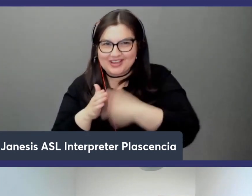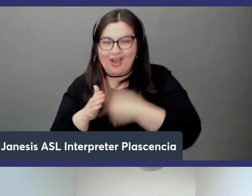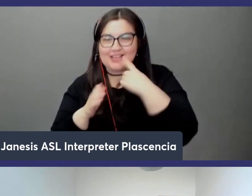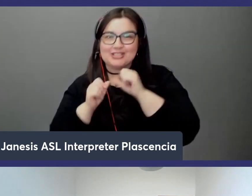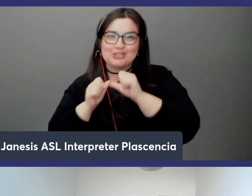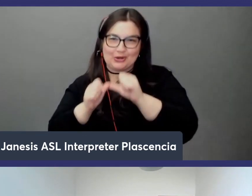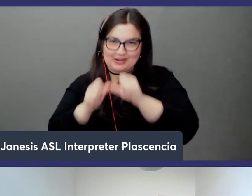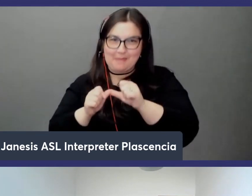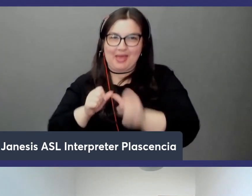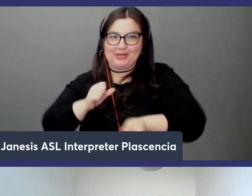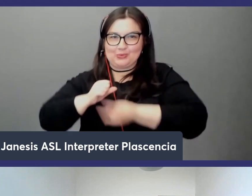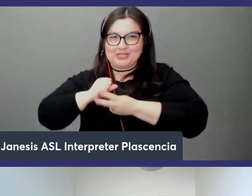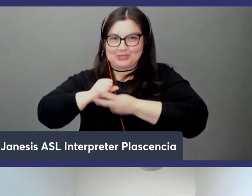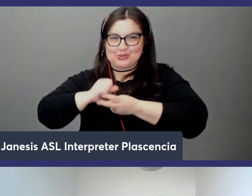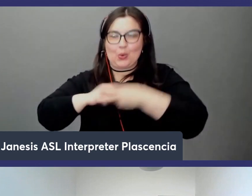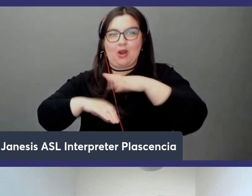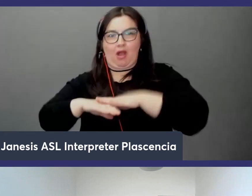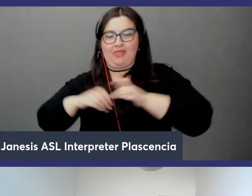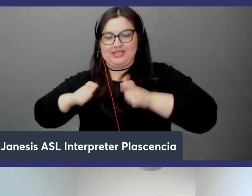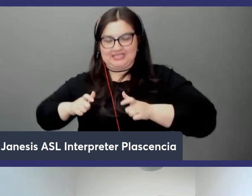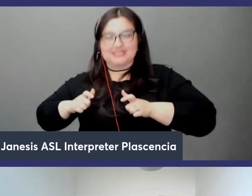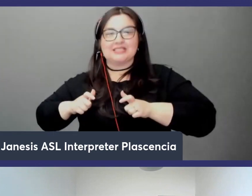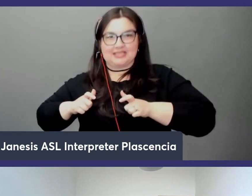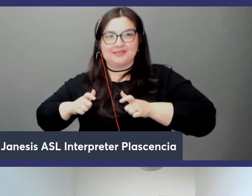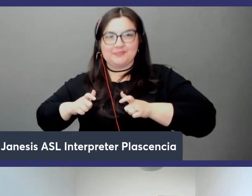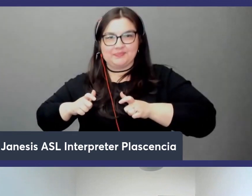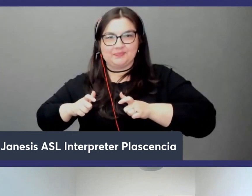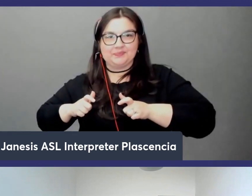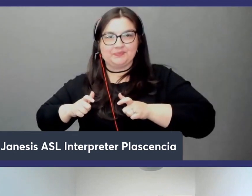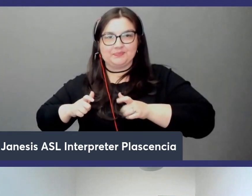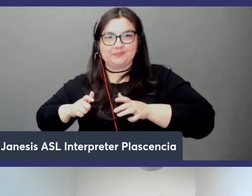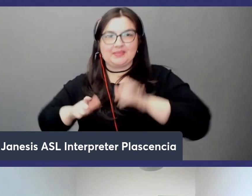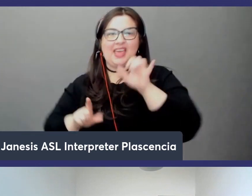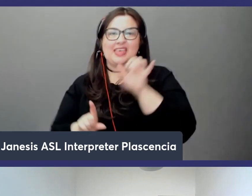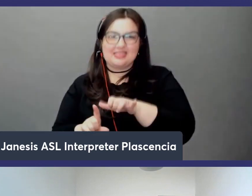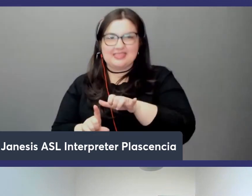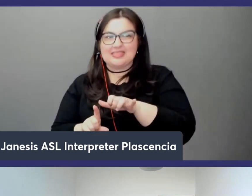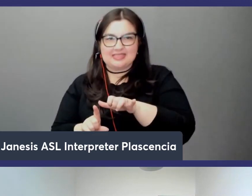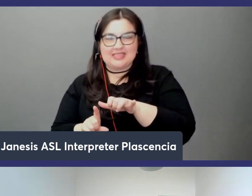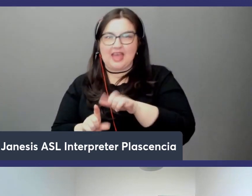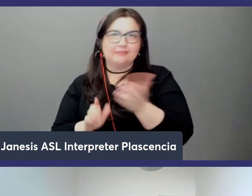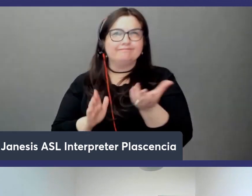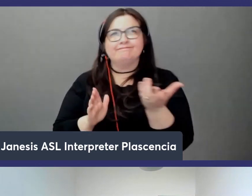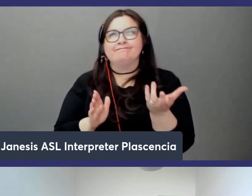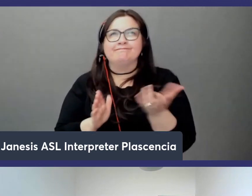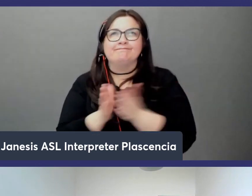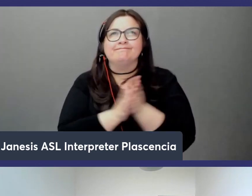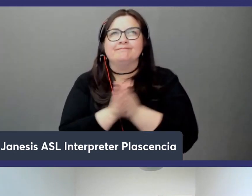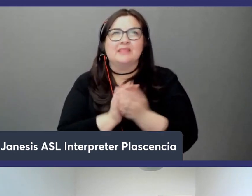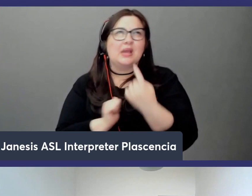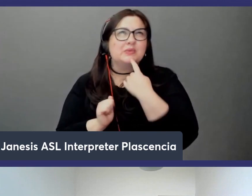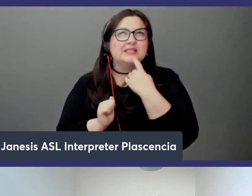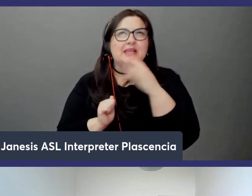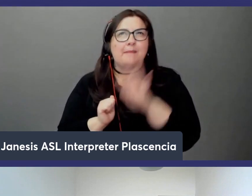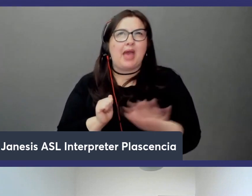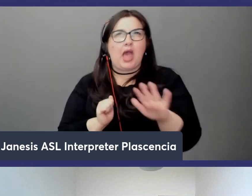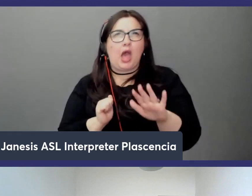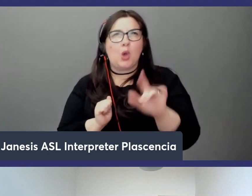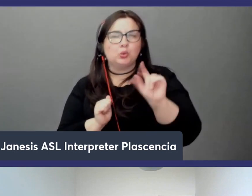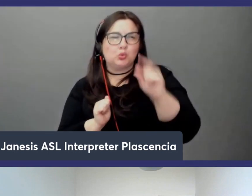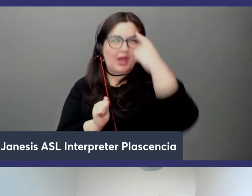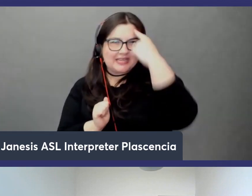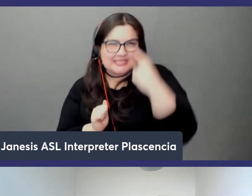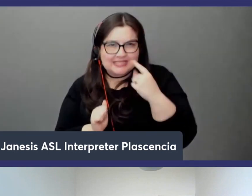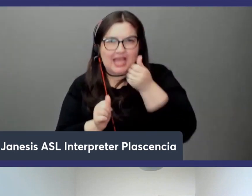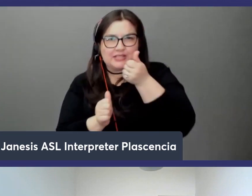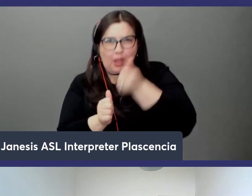we that we store uh on disk um that is uh uh that is again about about uh 20 cents per gigabyte per